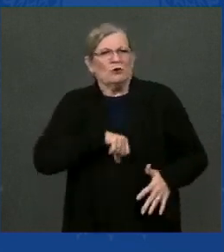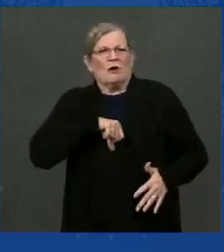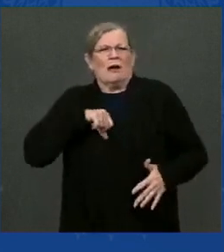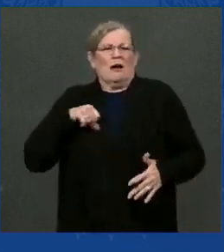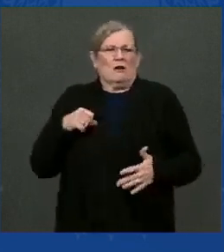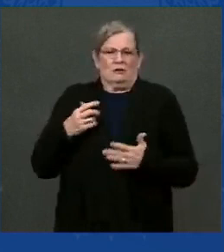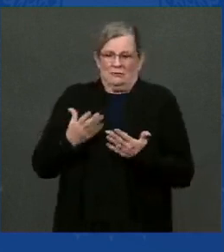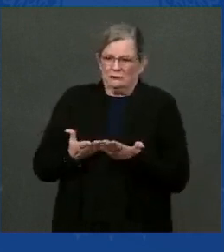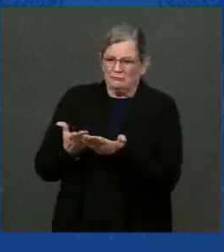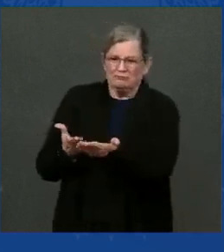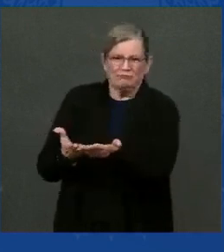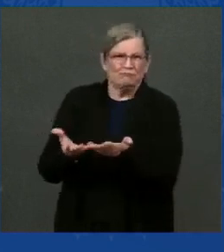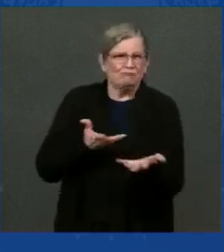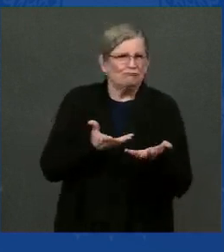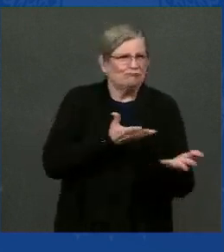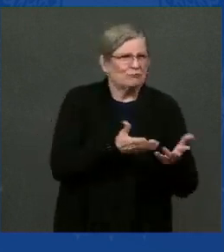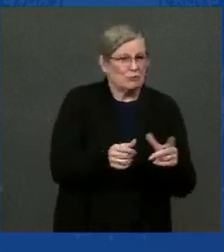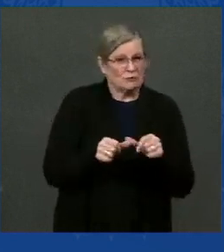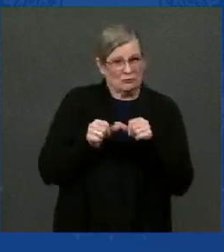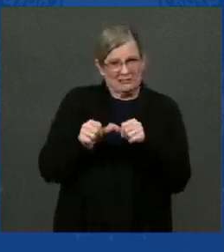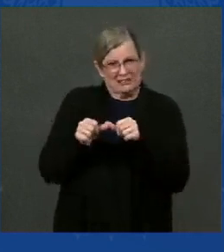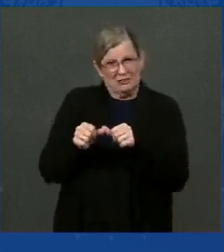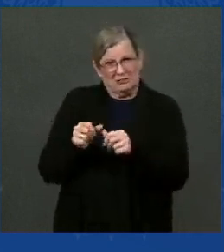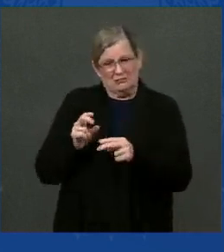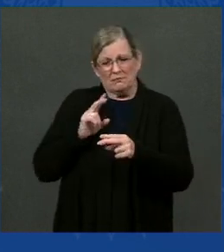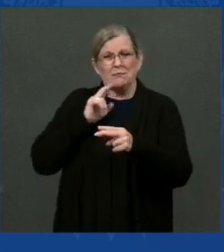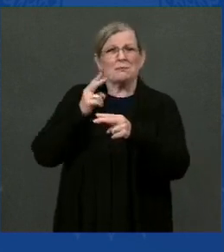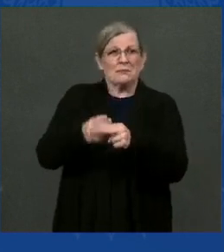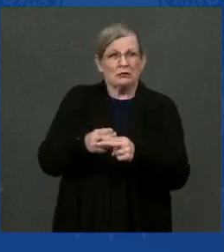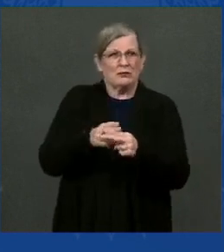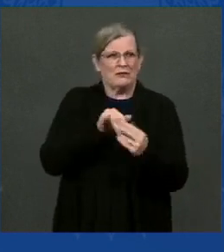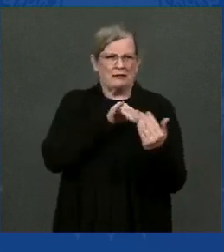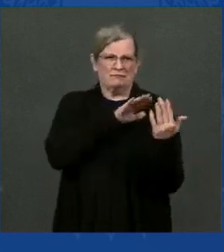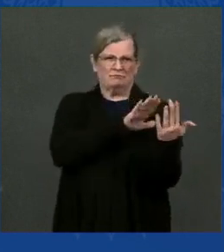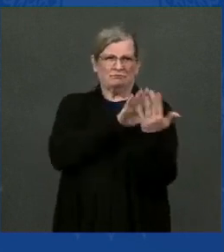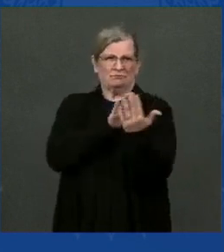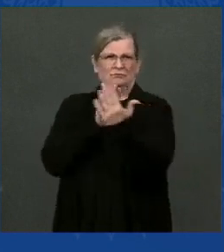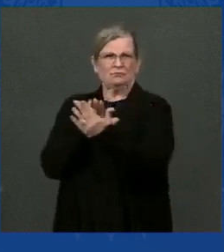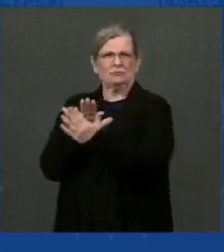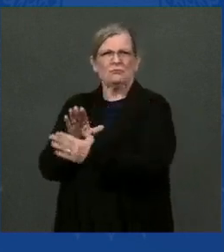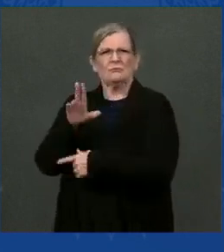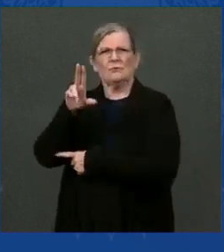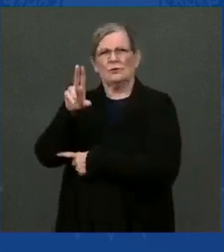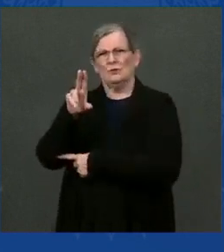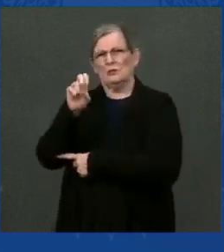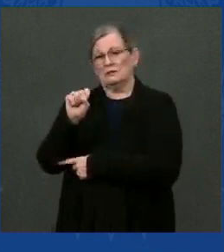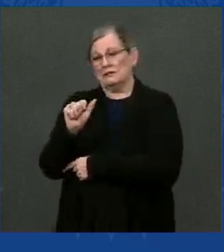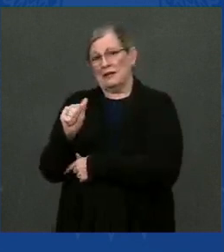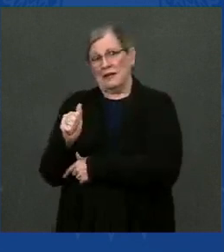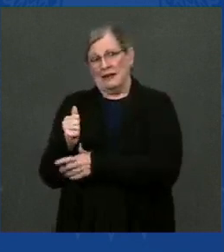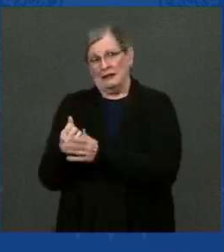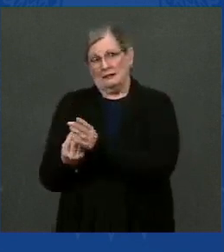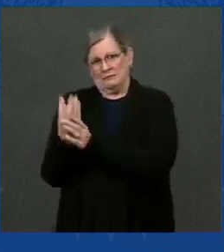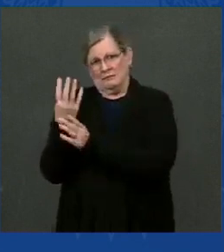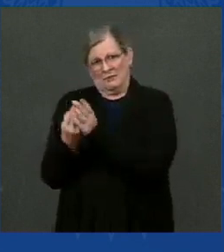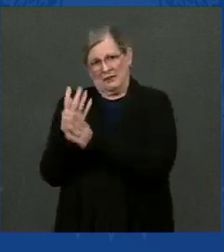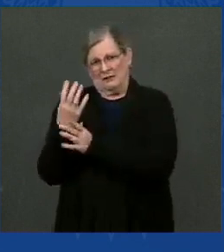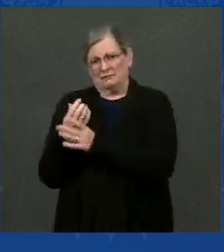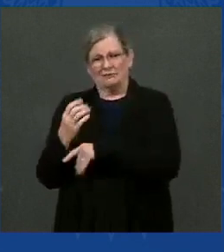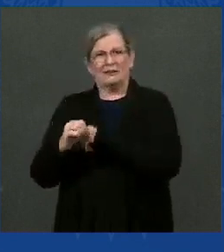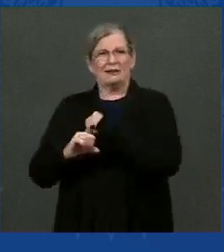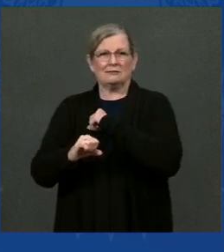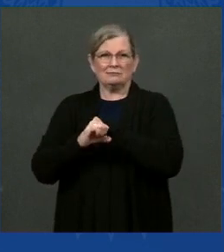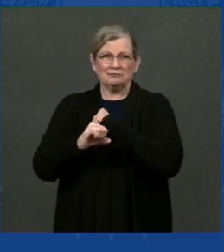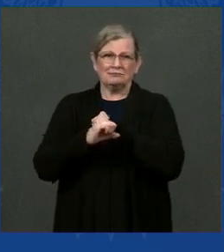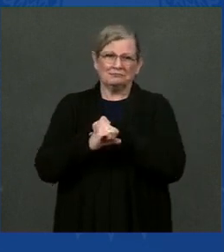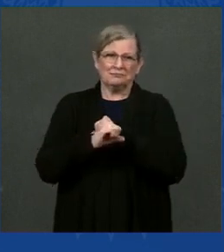ambition and delivering the goal that we are reducing U.S. emissions by 50 to 52 percent, as Secretary Kerry's